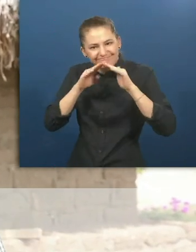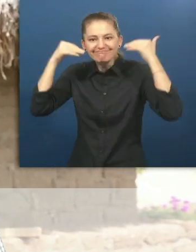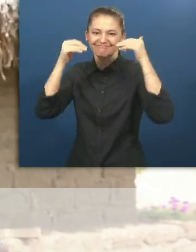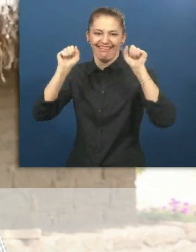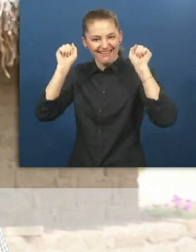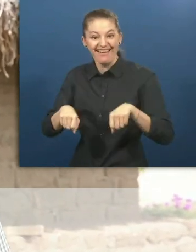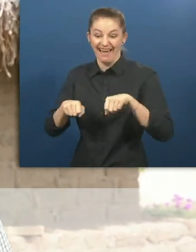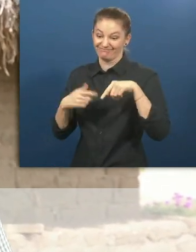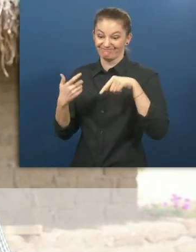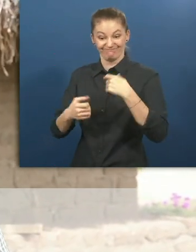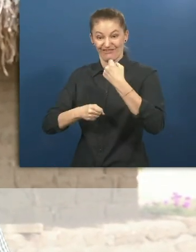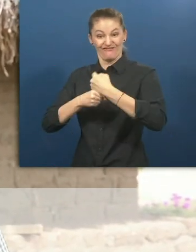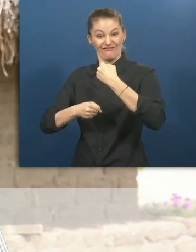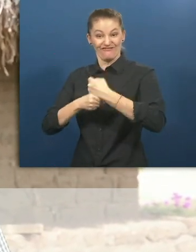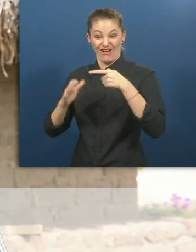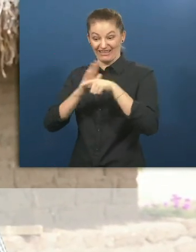refugees?